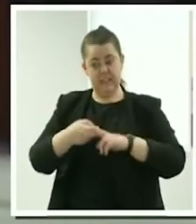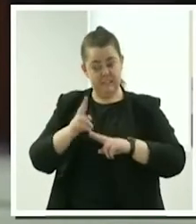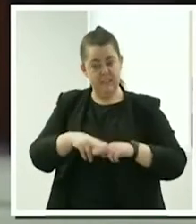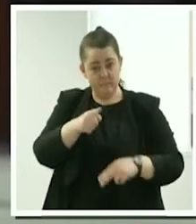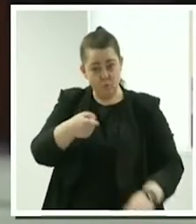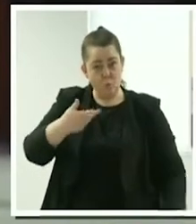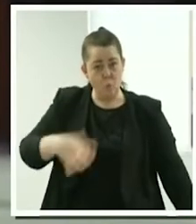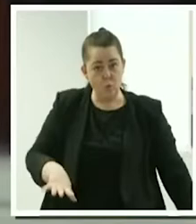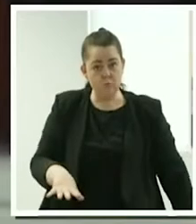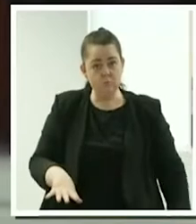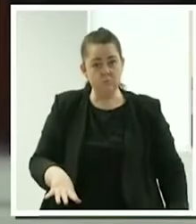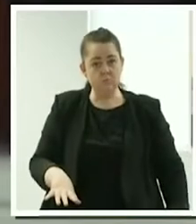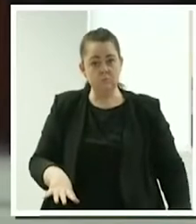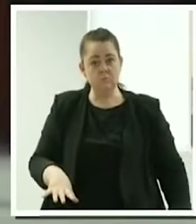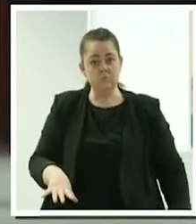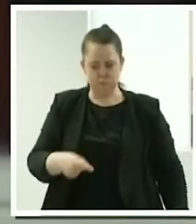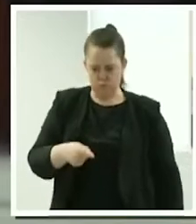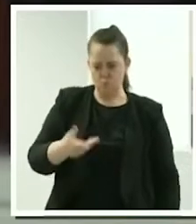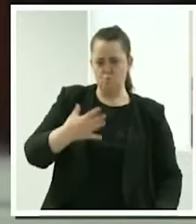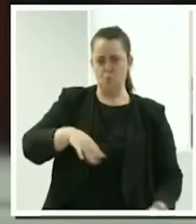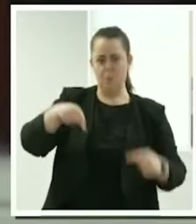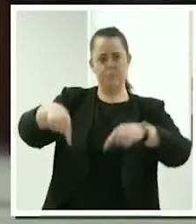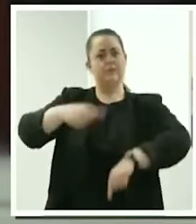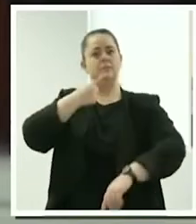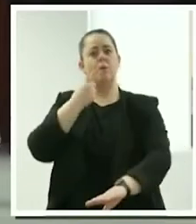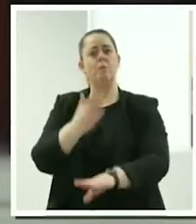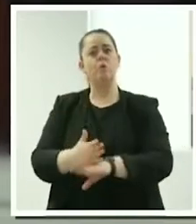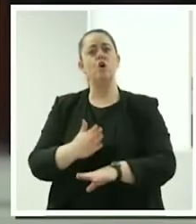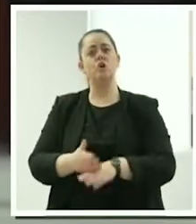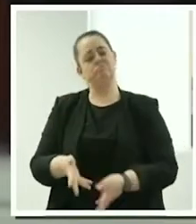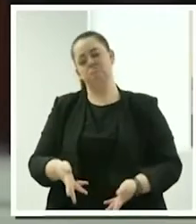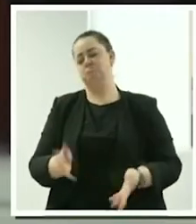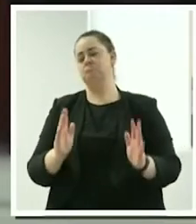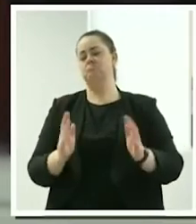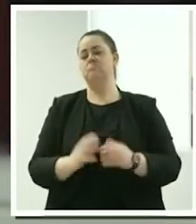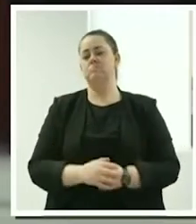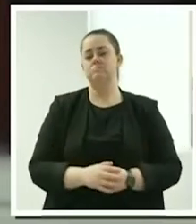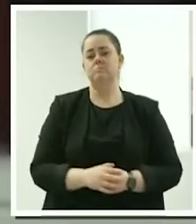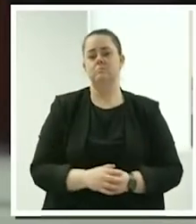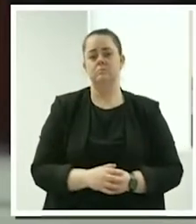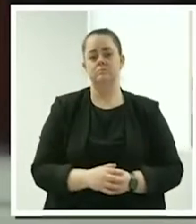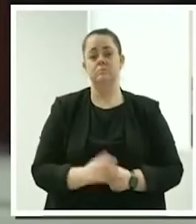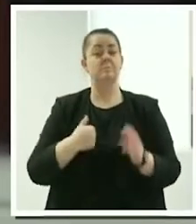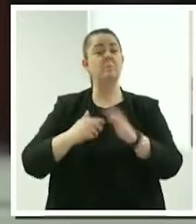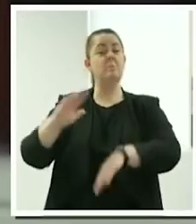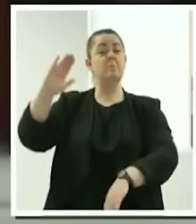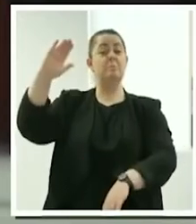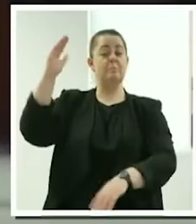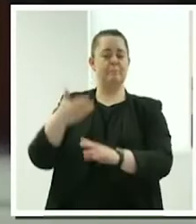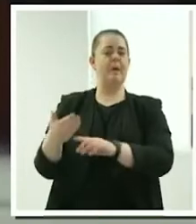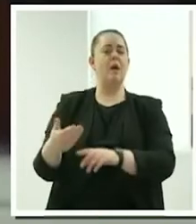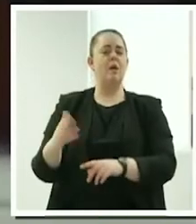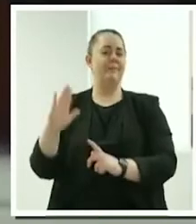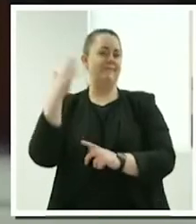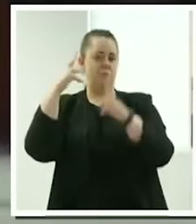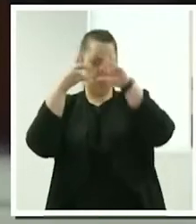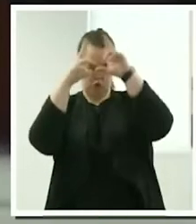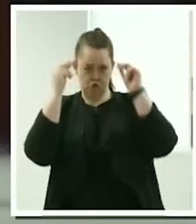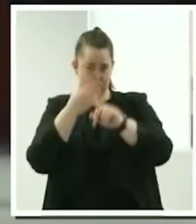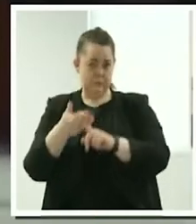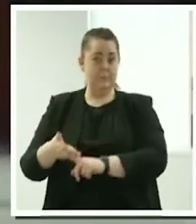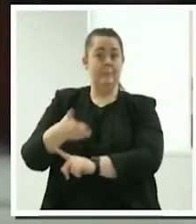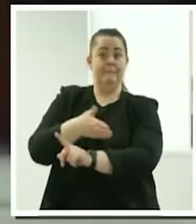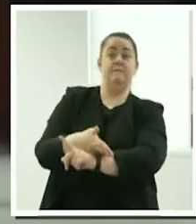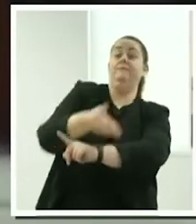and if you want to do this type of work. I come from a sales industry before nursing, but I knew my passion